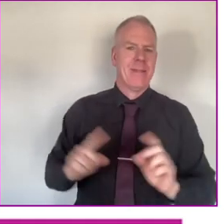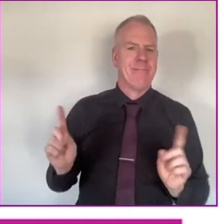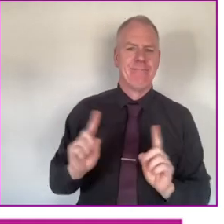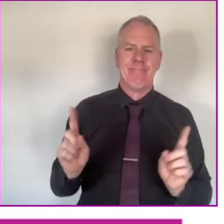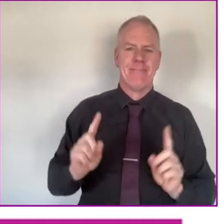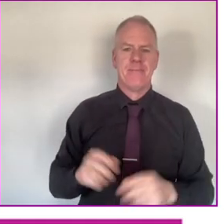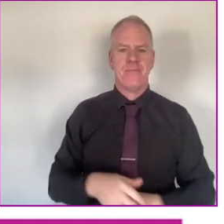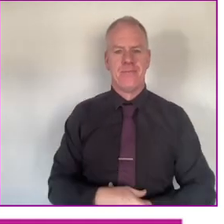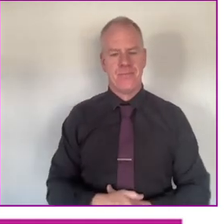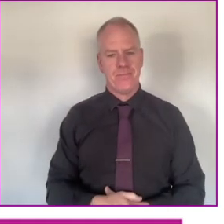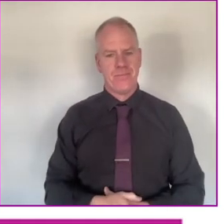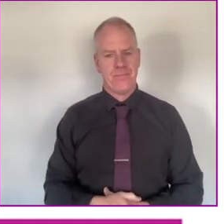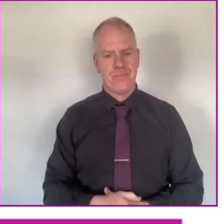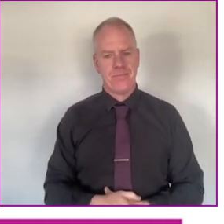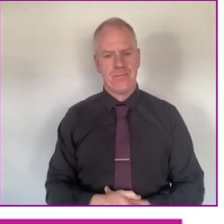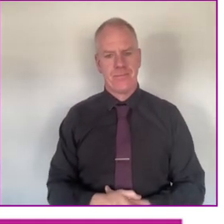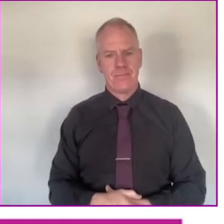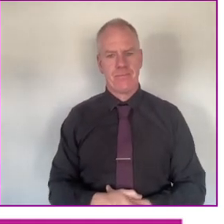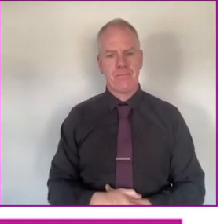whole area of disability itself.